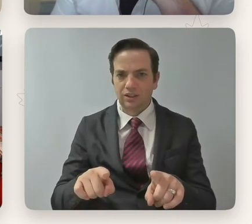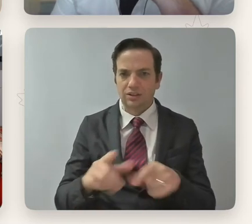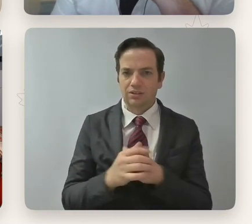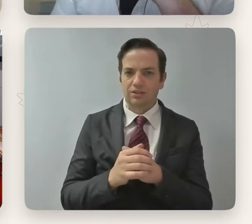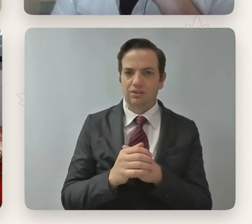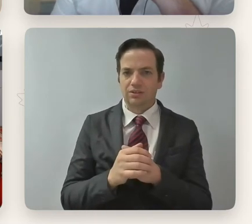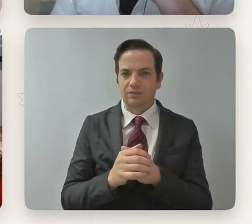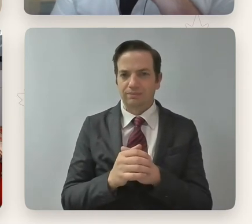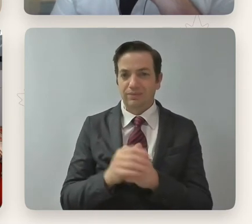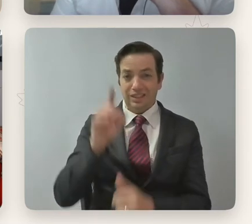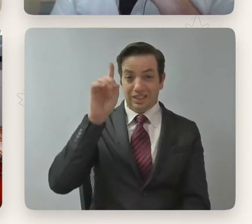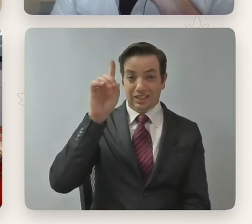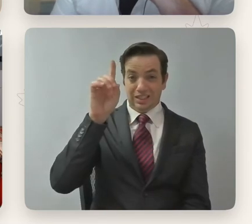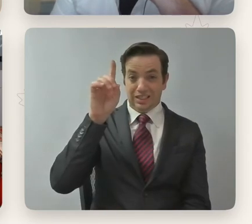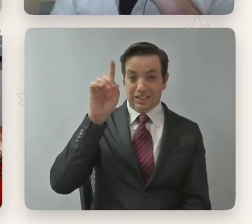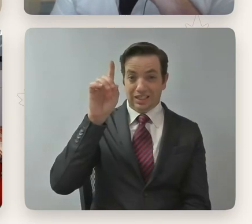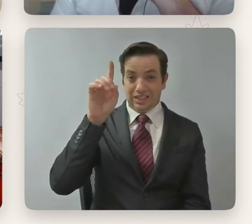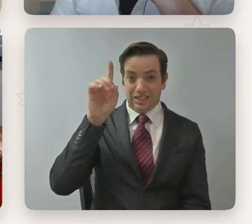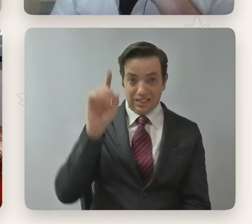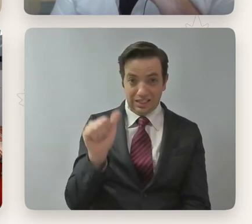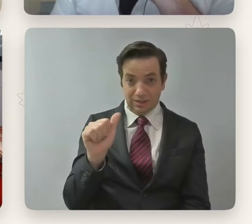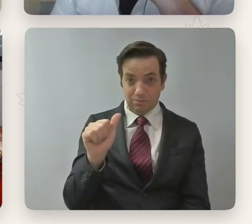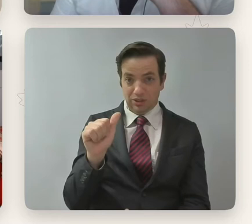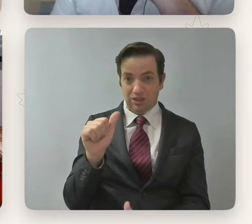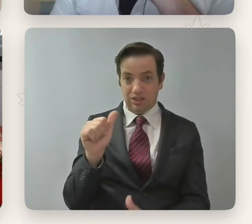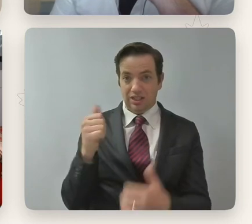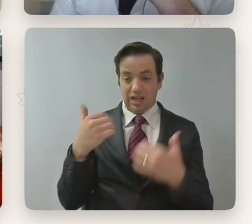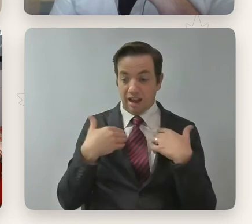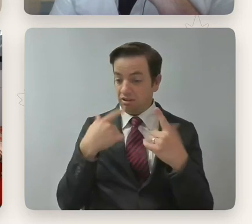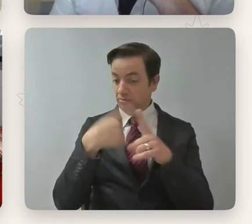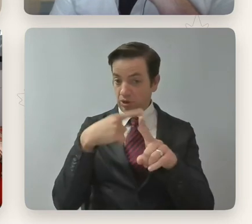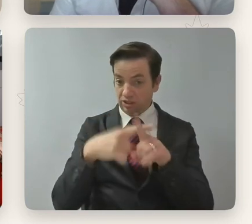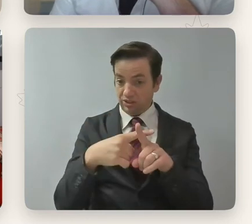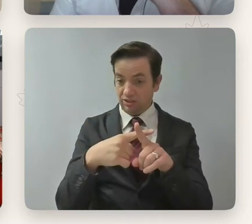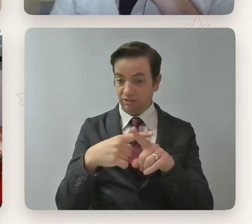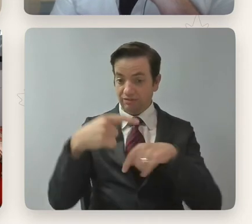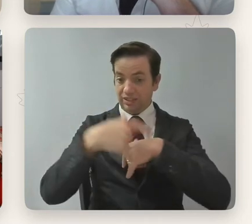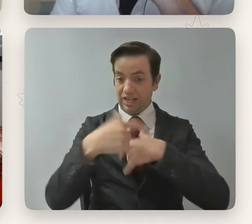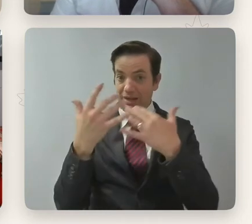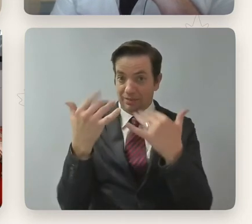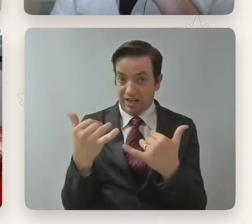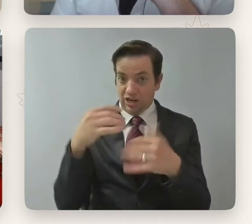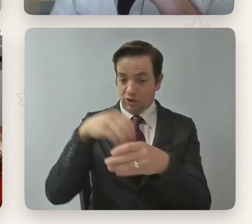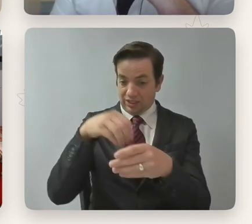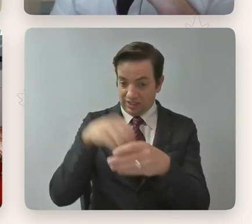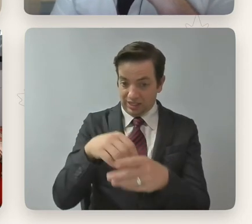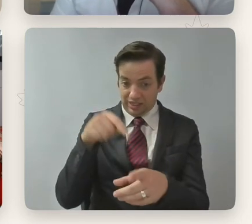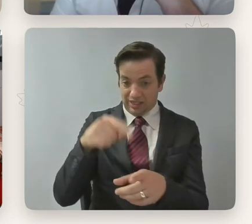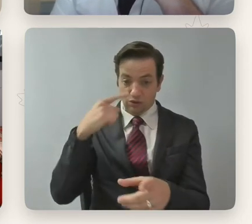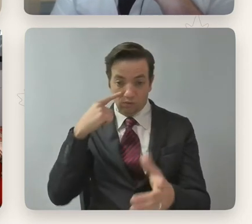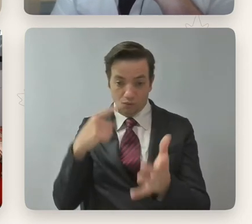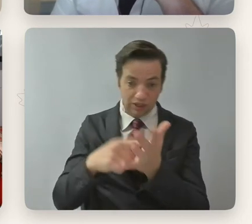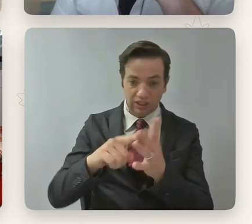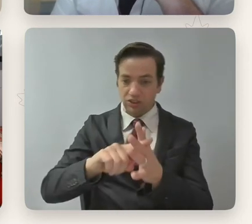now where recognition is happening and talent is being cultivated? Is disability representation still